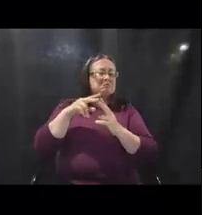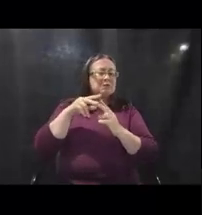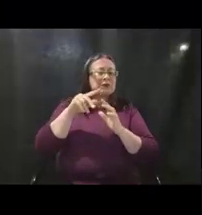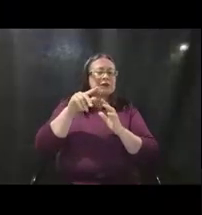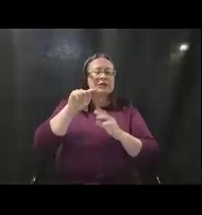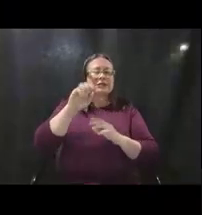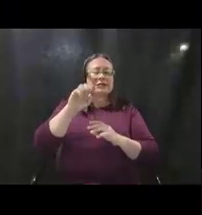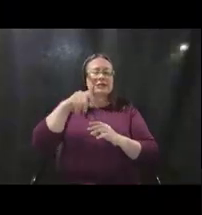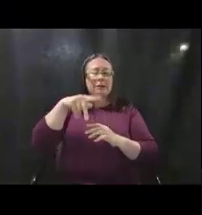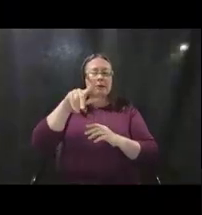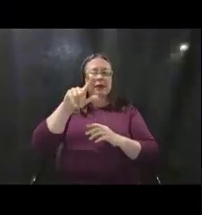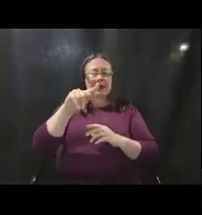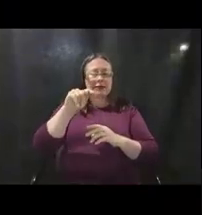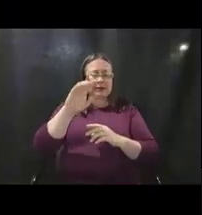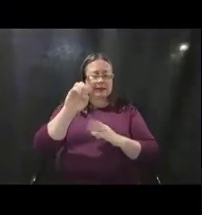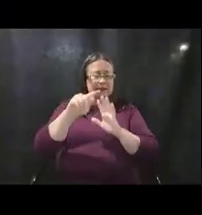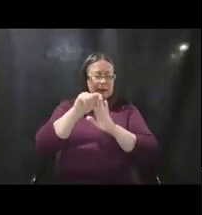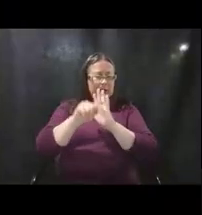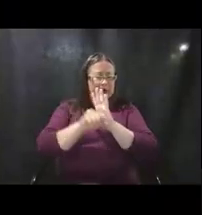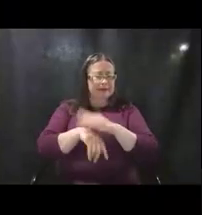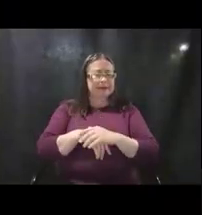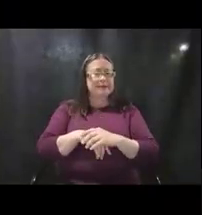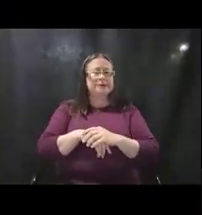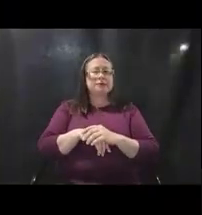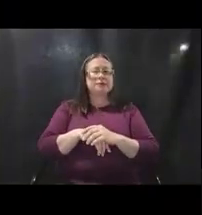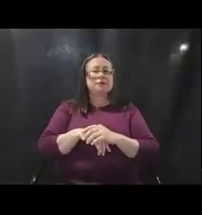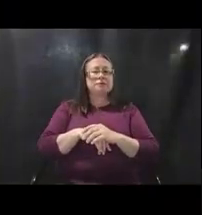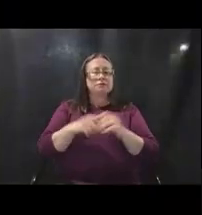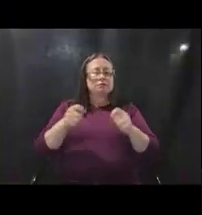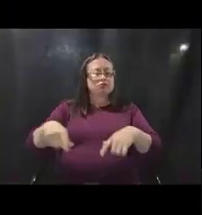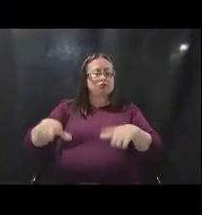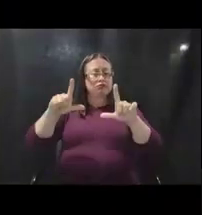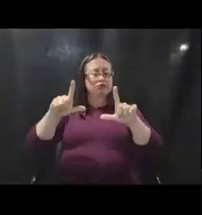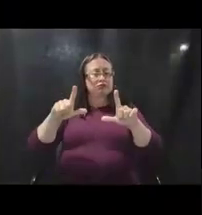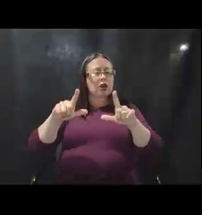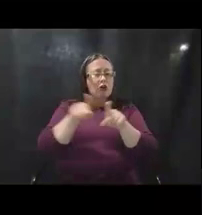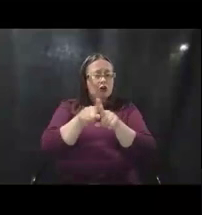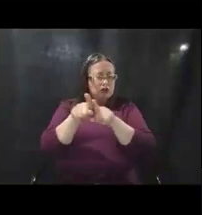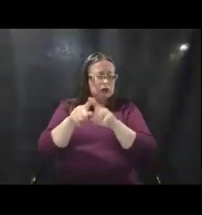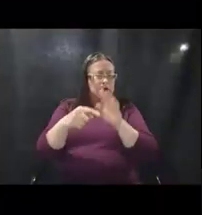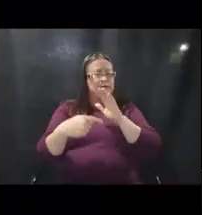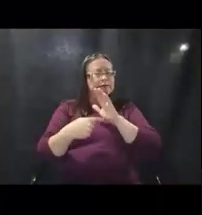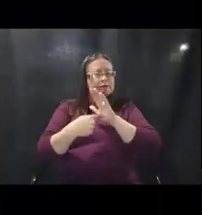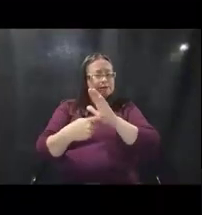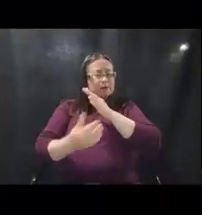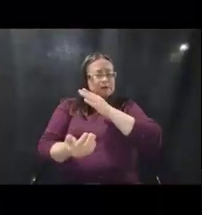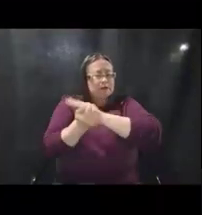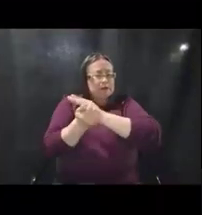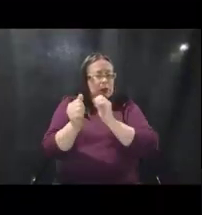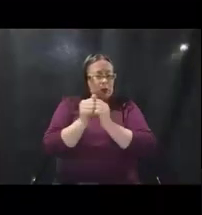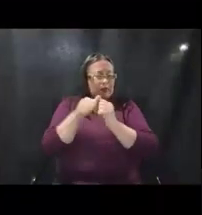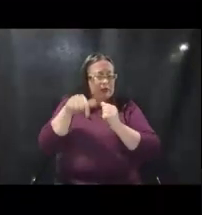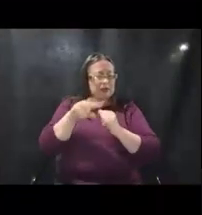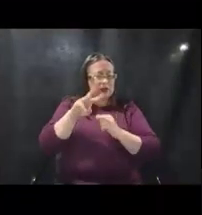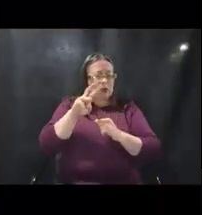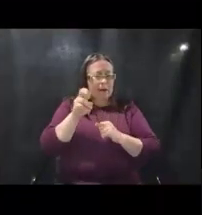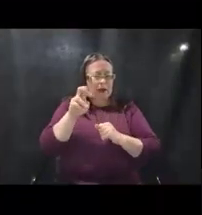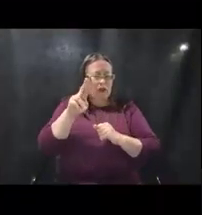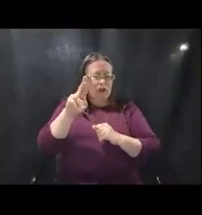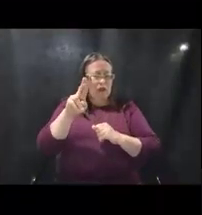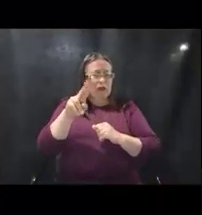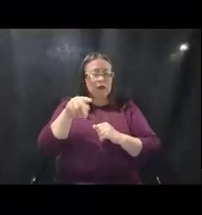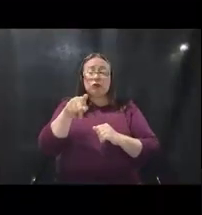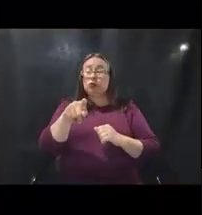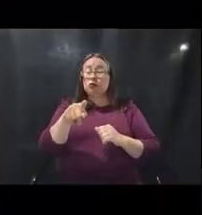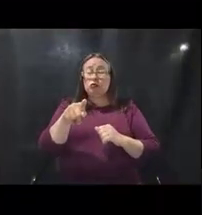administration strategy. It's also uploaded as an attachment to this webinar. You